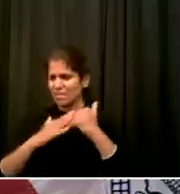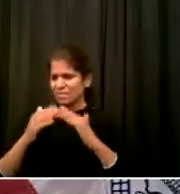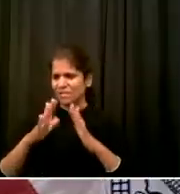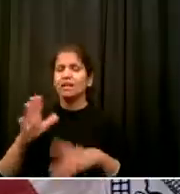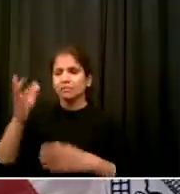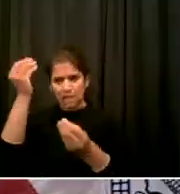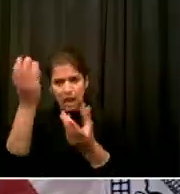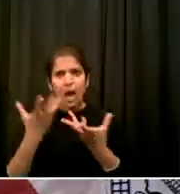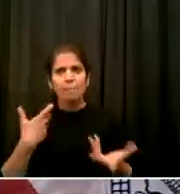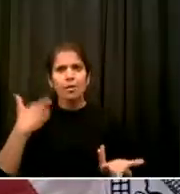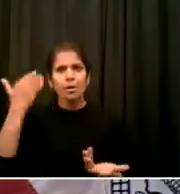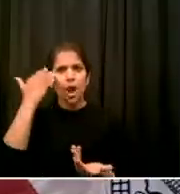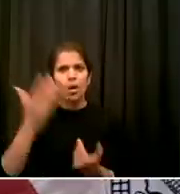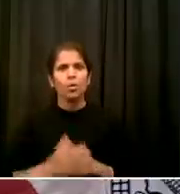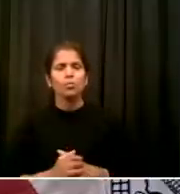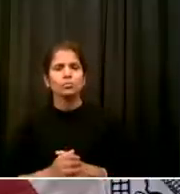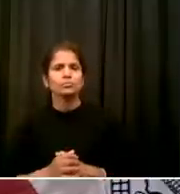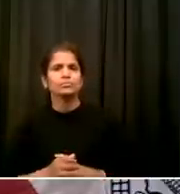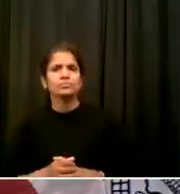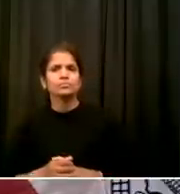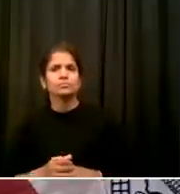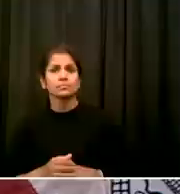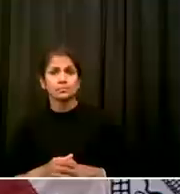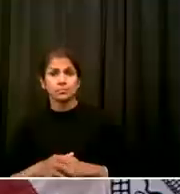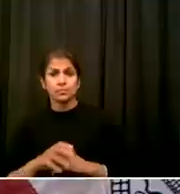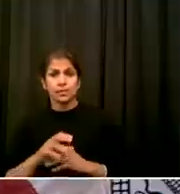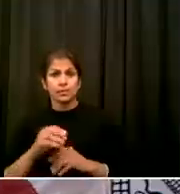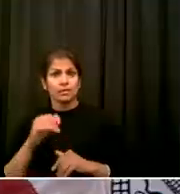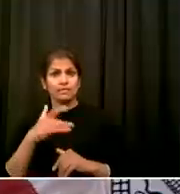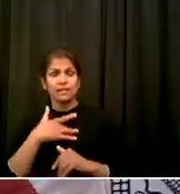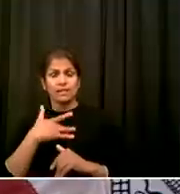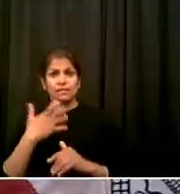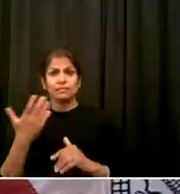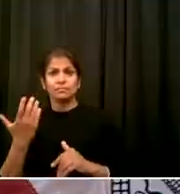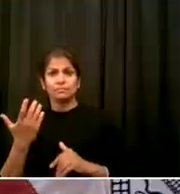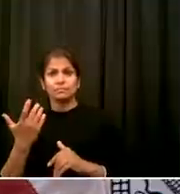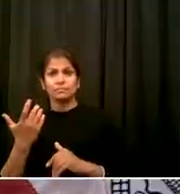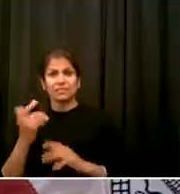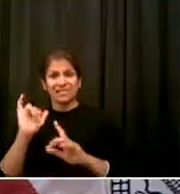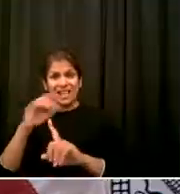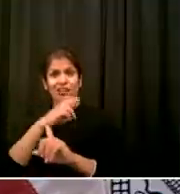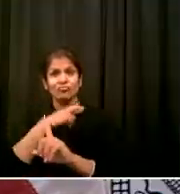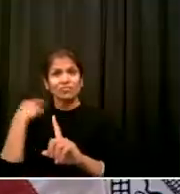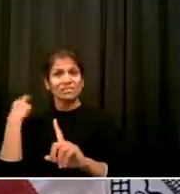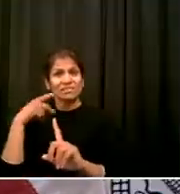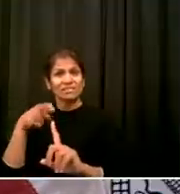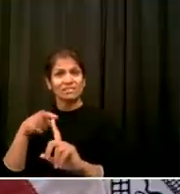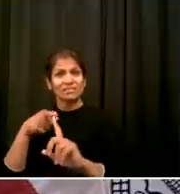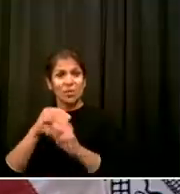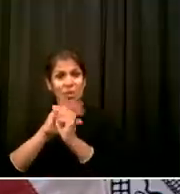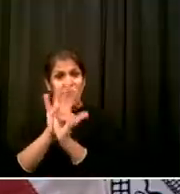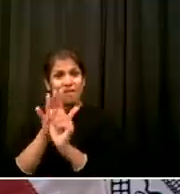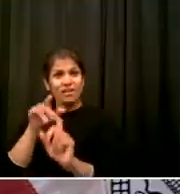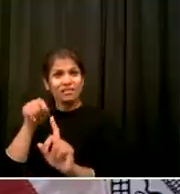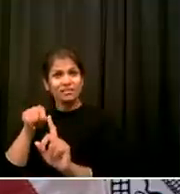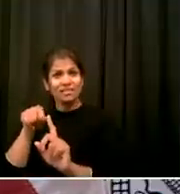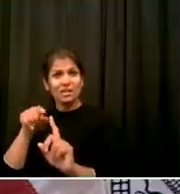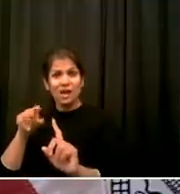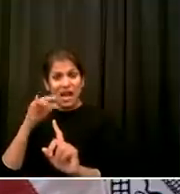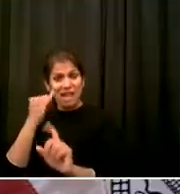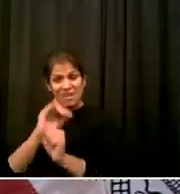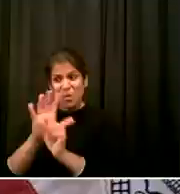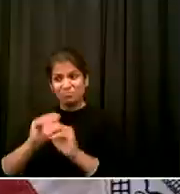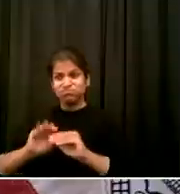distancing If they're being asked to do things that they think expose them We need to know that so that we can stop it In terms of your question about dining out